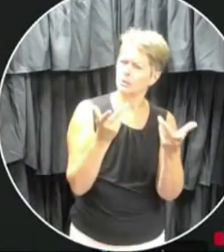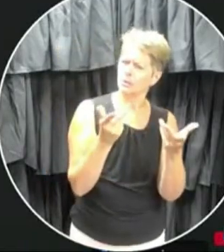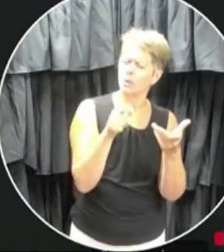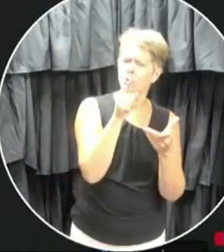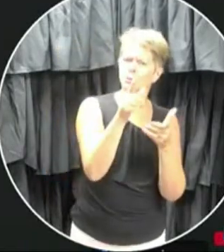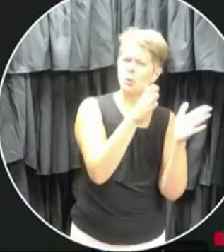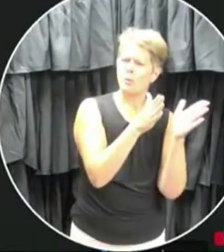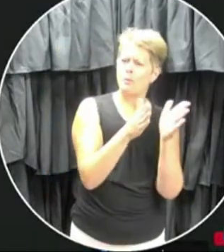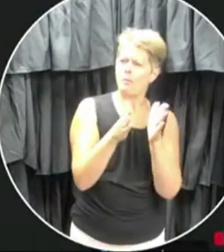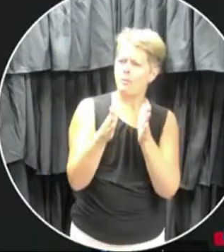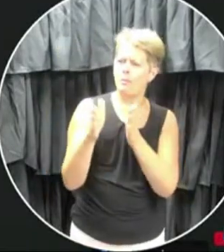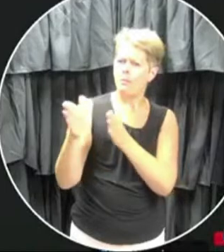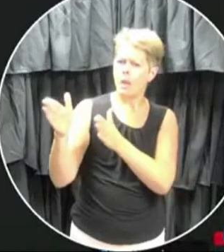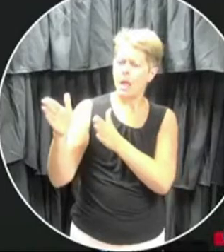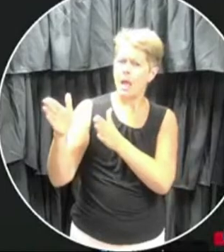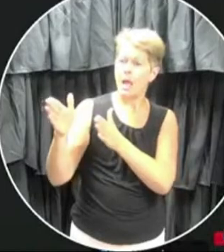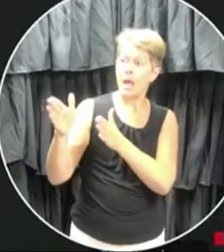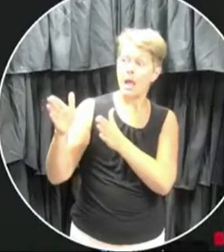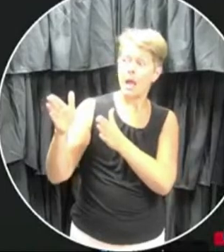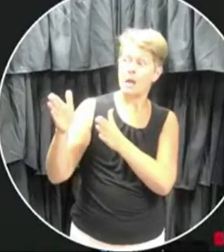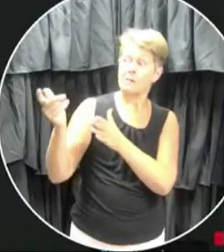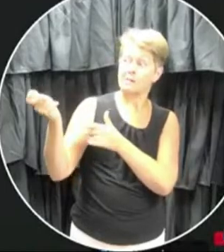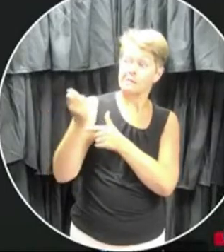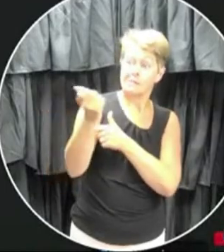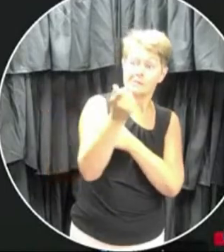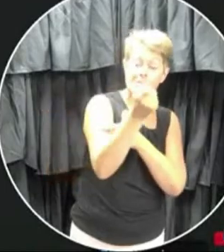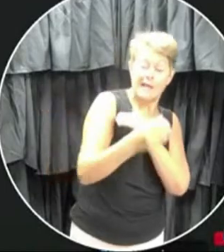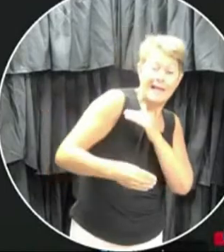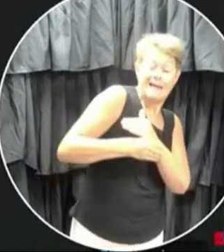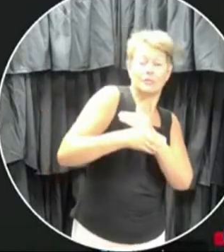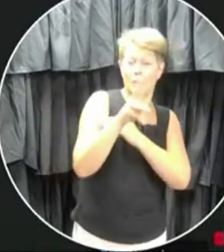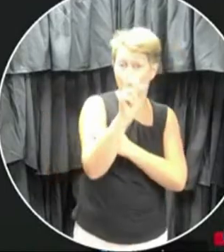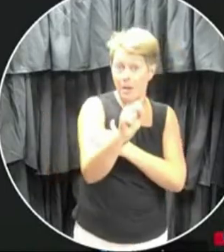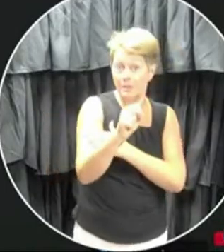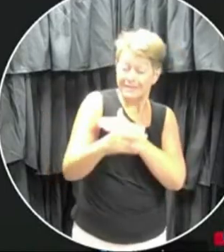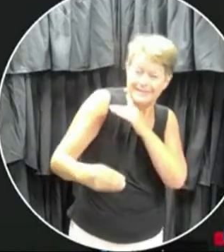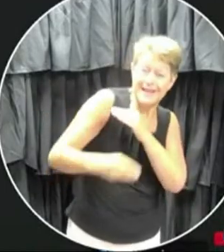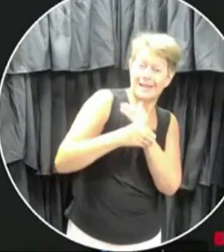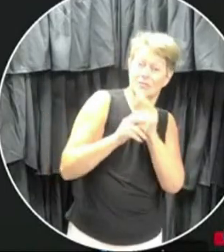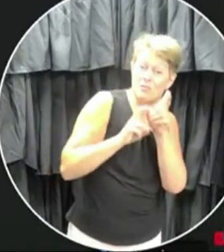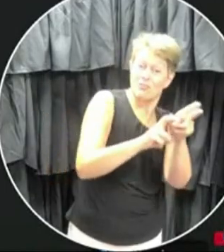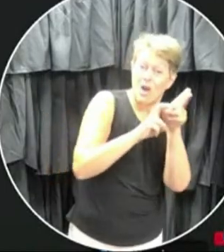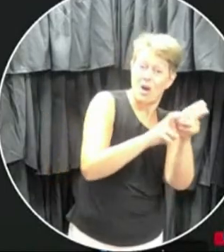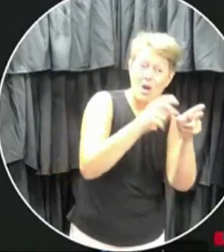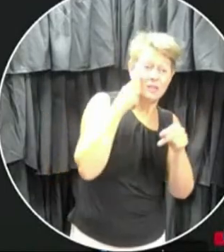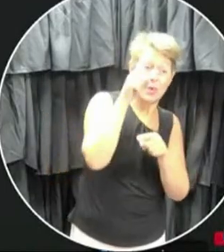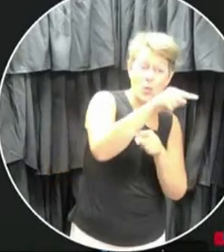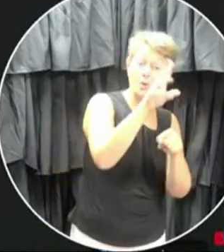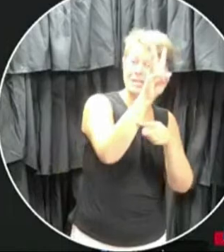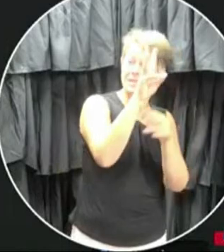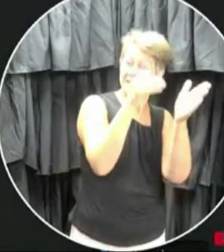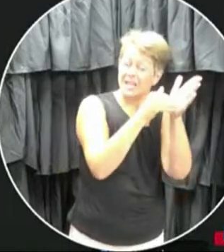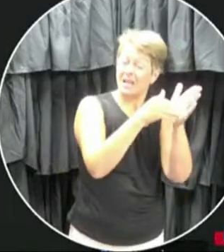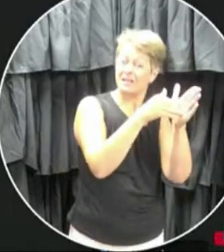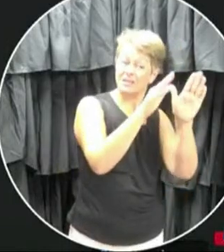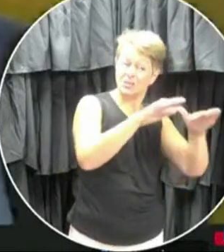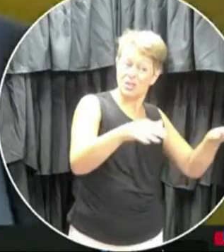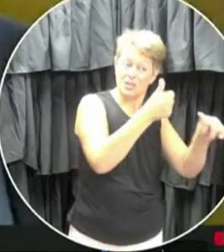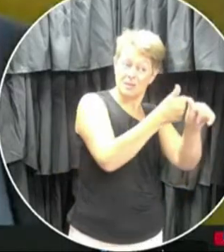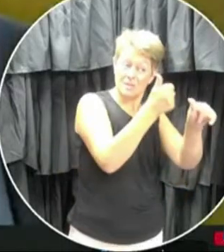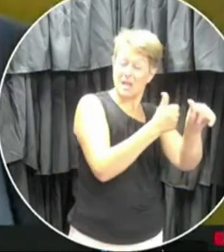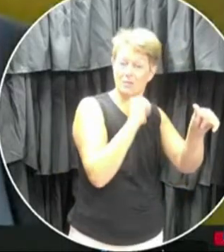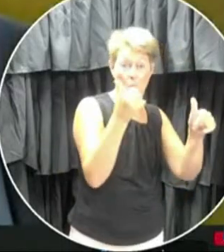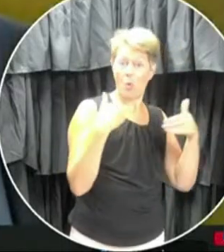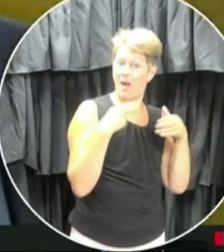try to acquire extra buses, do extra runs to meet the demand? Those 6,000 kids? Uh,